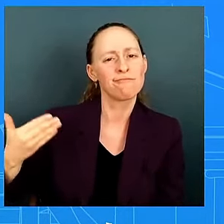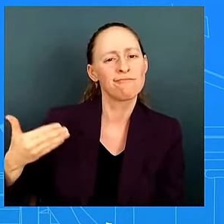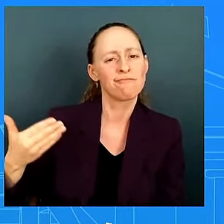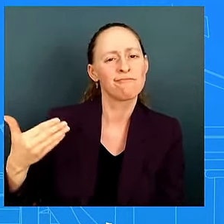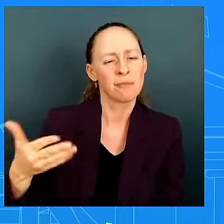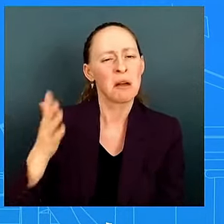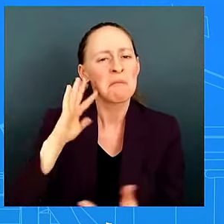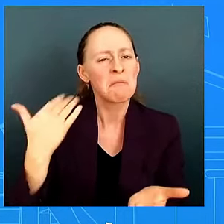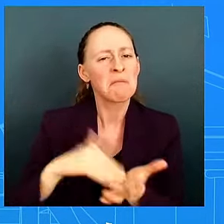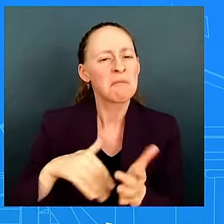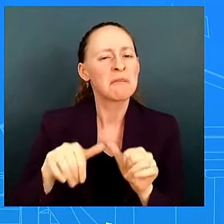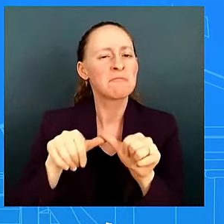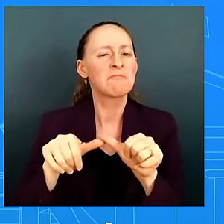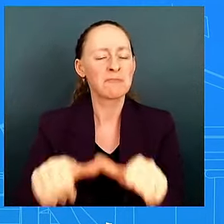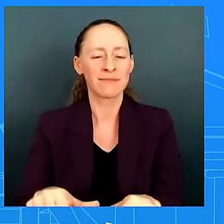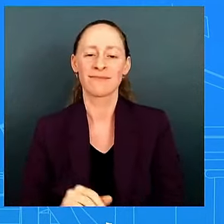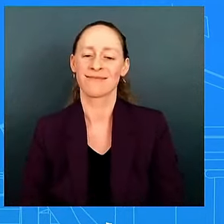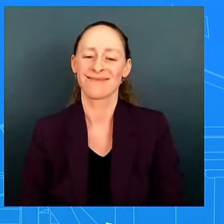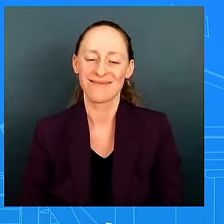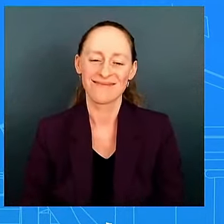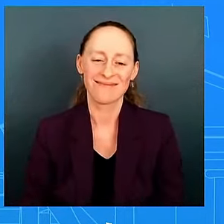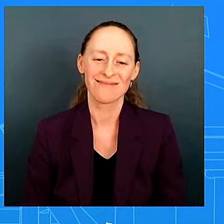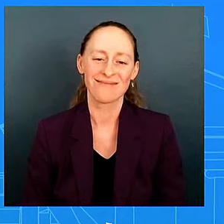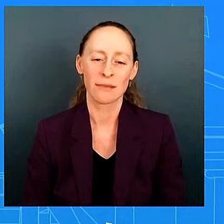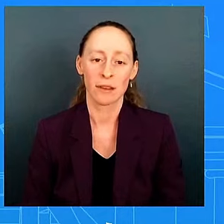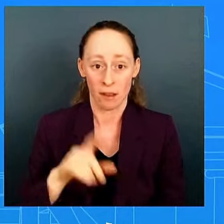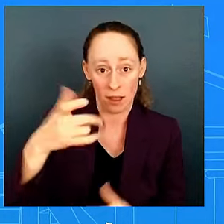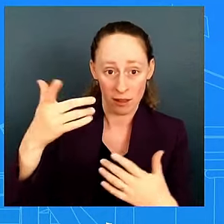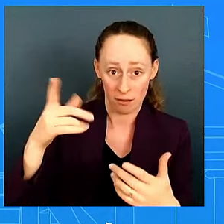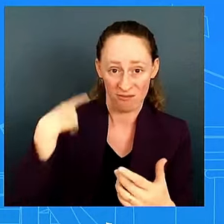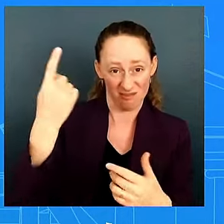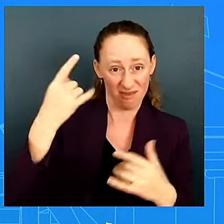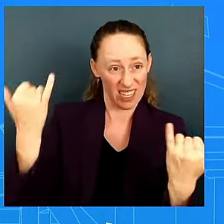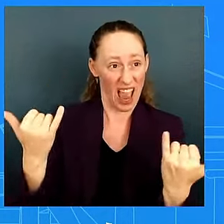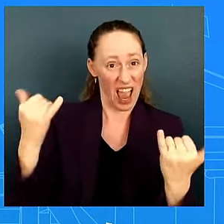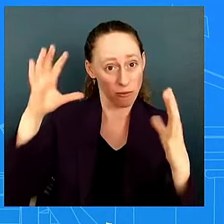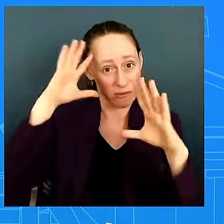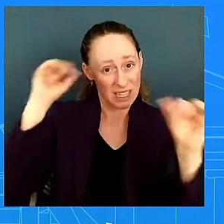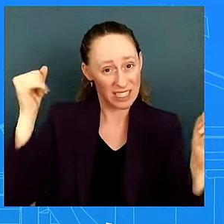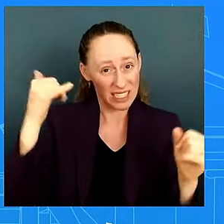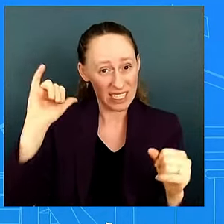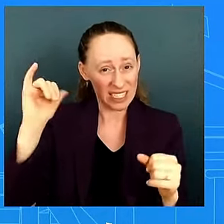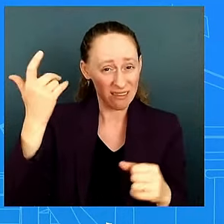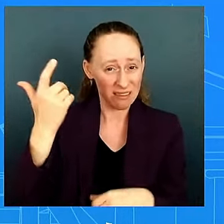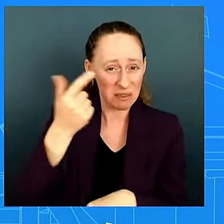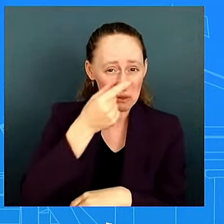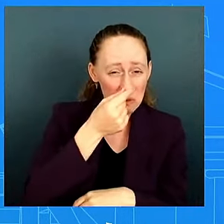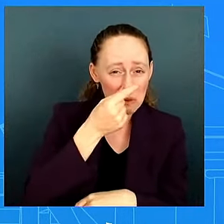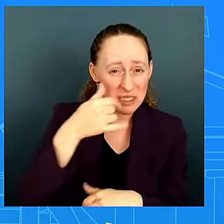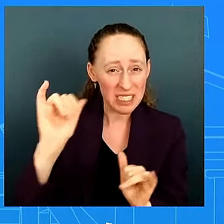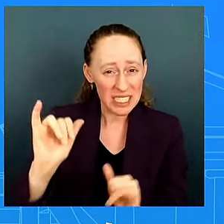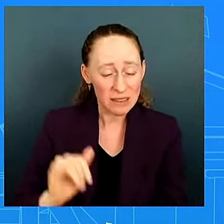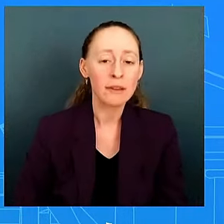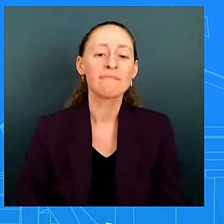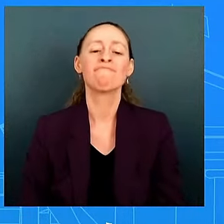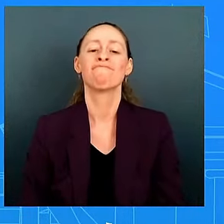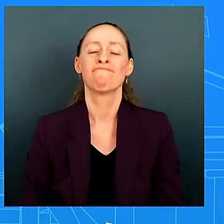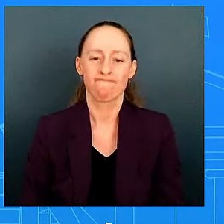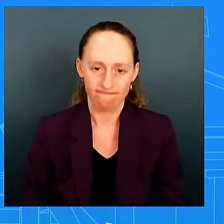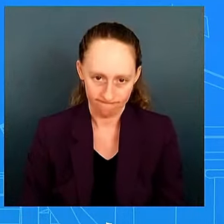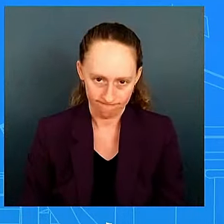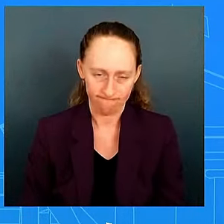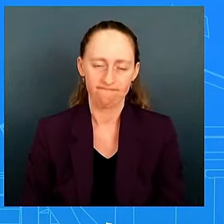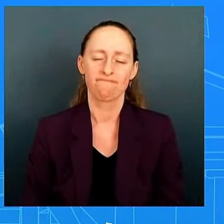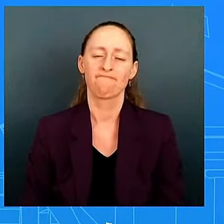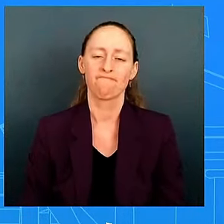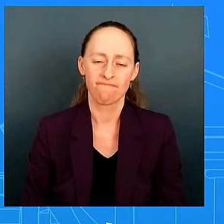he seemed to be clearing his throat he still has a class yes i asked he still has a cold okay thanks green uh you've said a couple of times now that the white